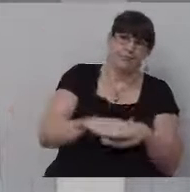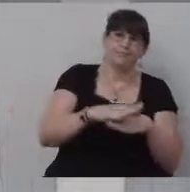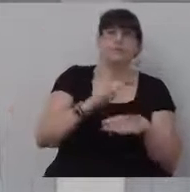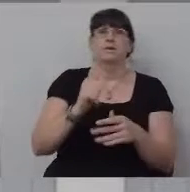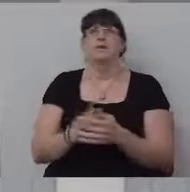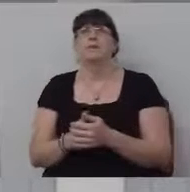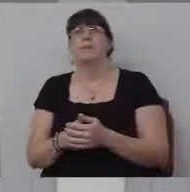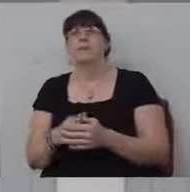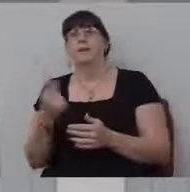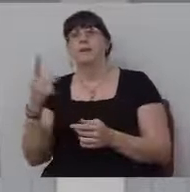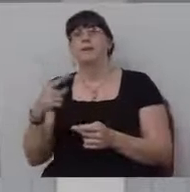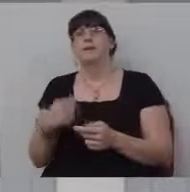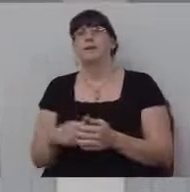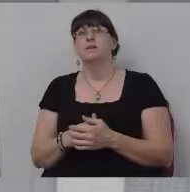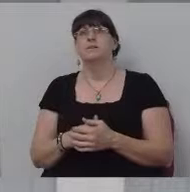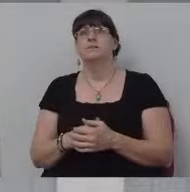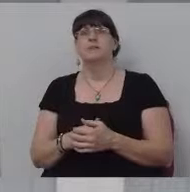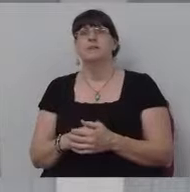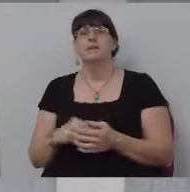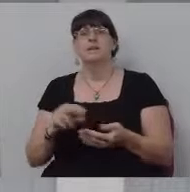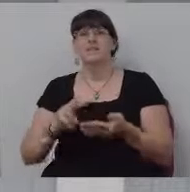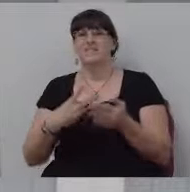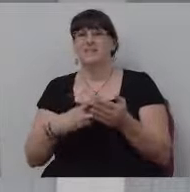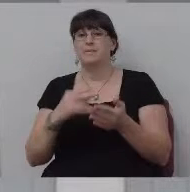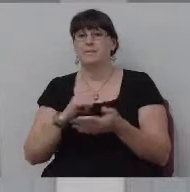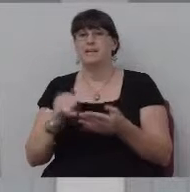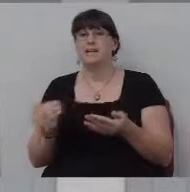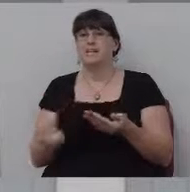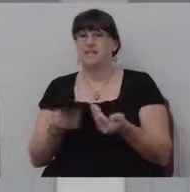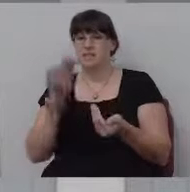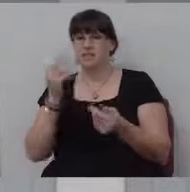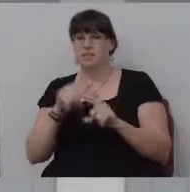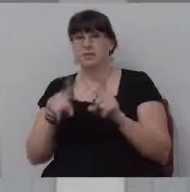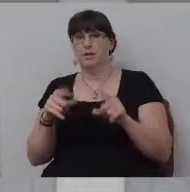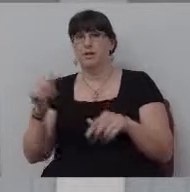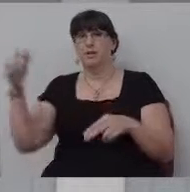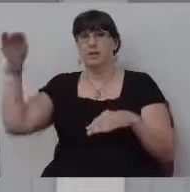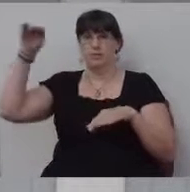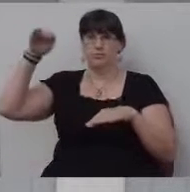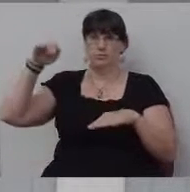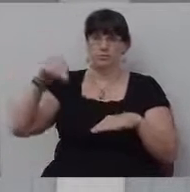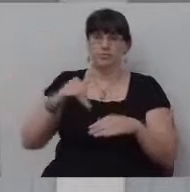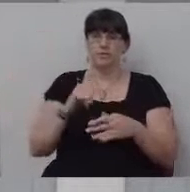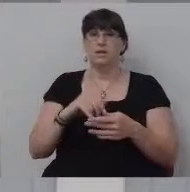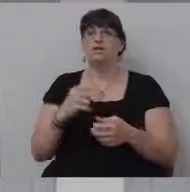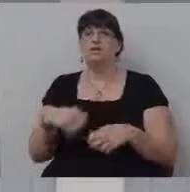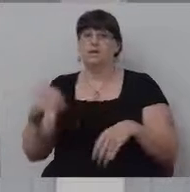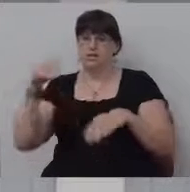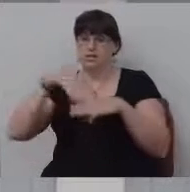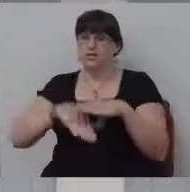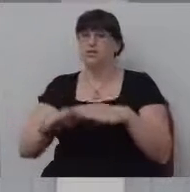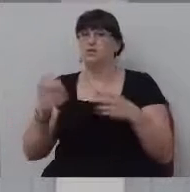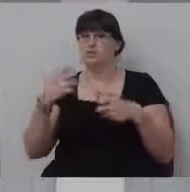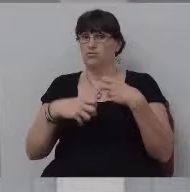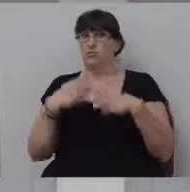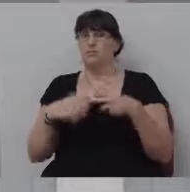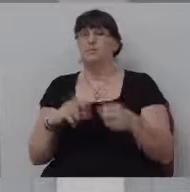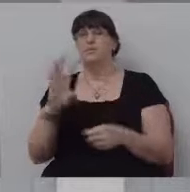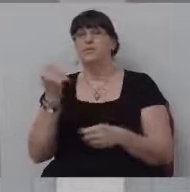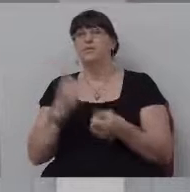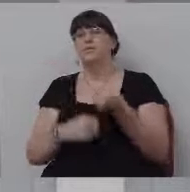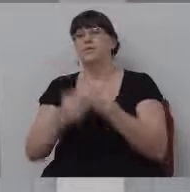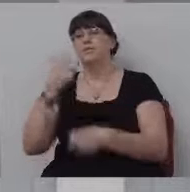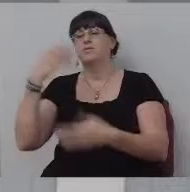coasting is all, you know, down, it always seems like the easy thing to do. Coasting can sometimes get you in a lot of trouble. Uh, you know, a few years ago,